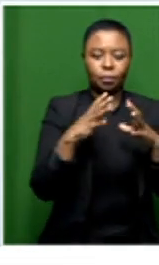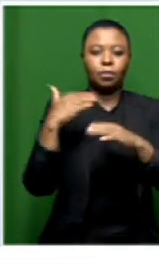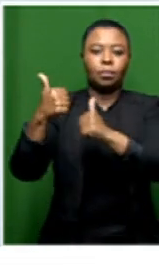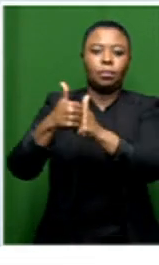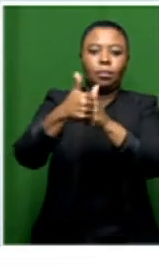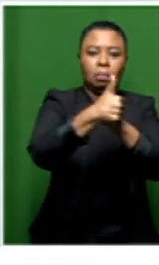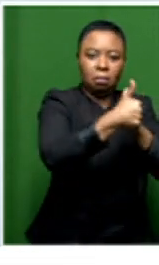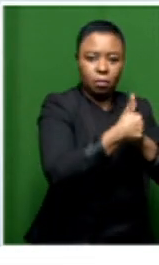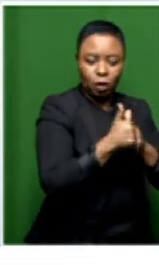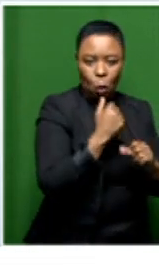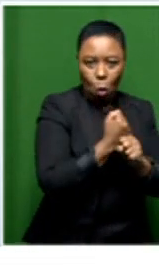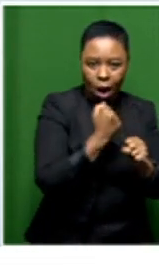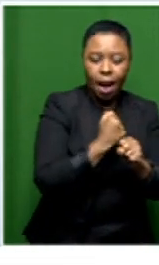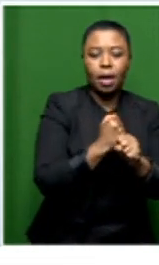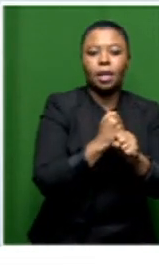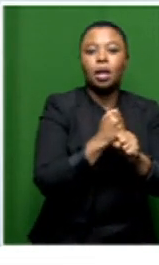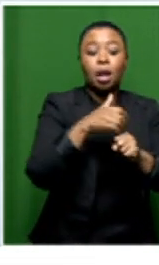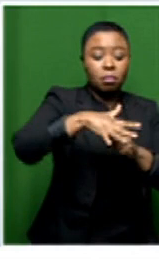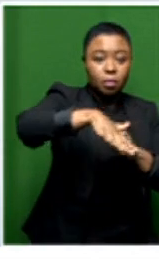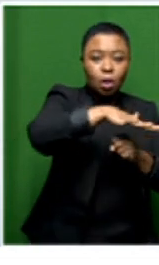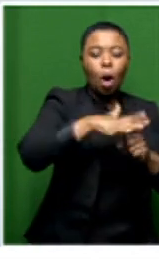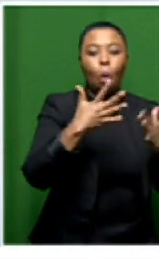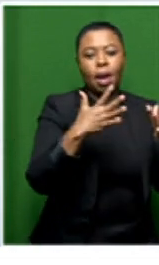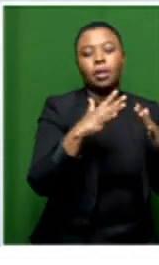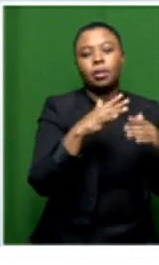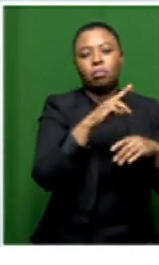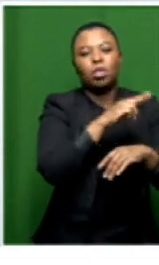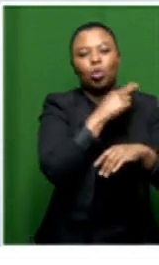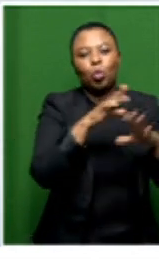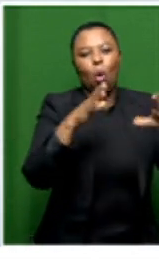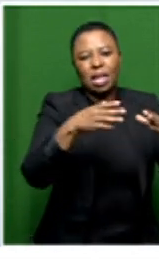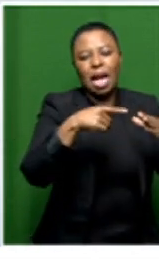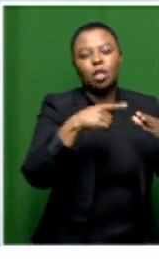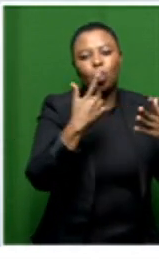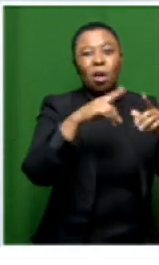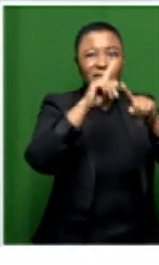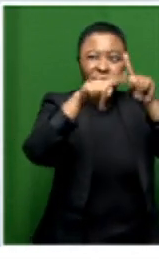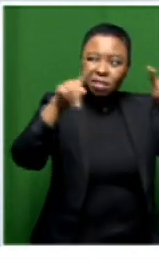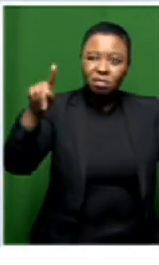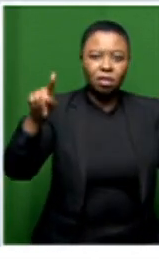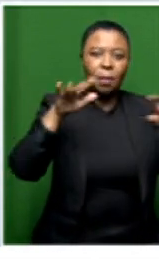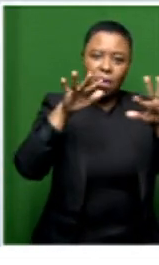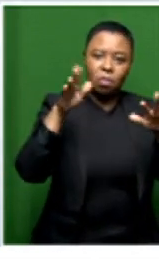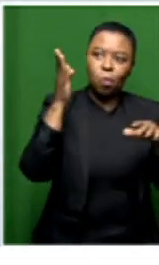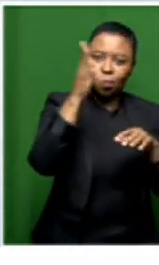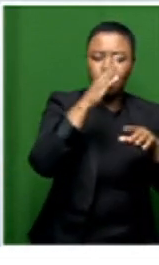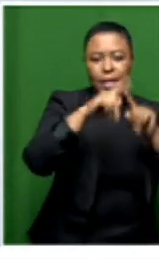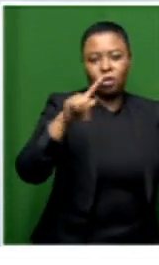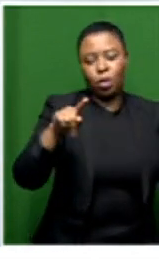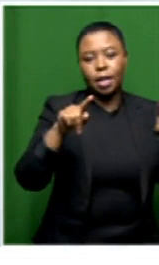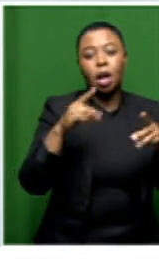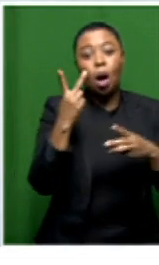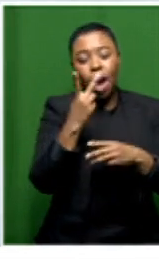global uh leaders in the field so definitely we are working with with many many individuals and the who